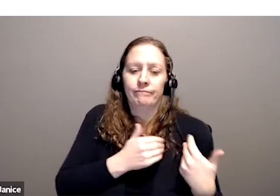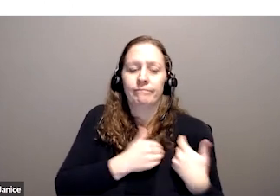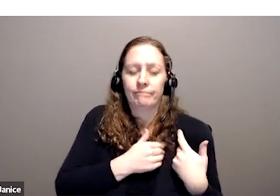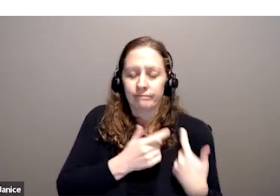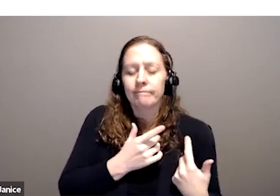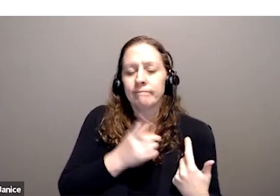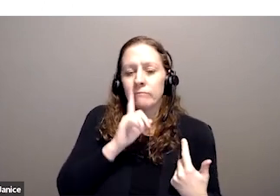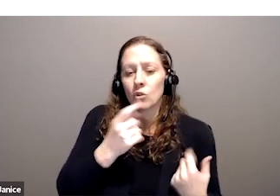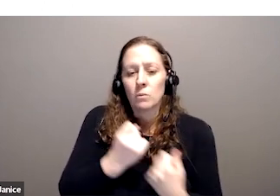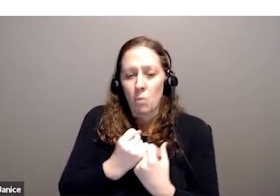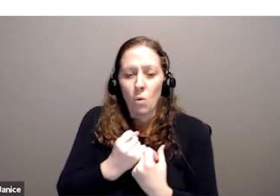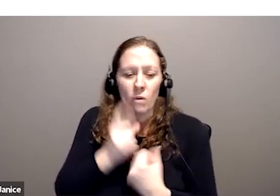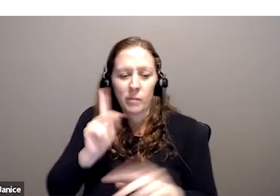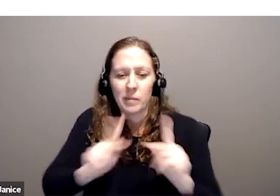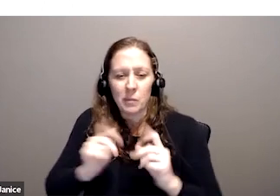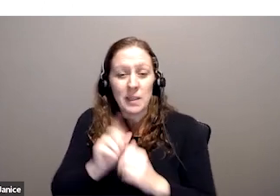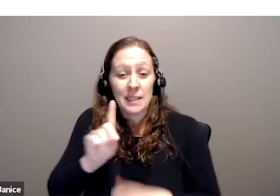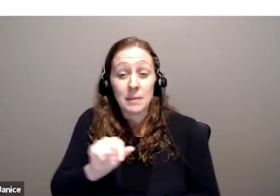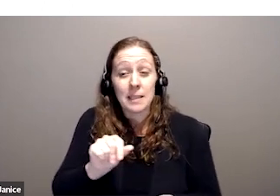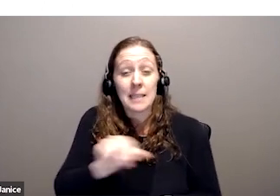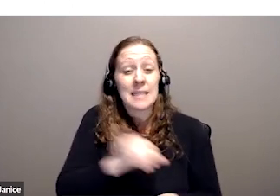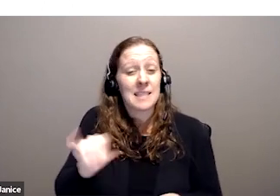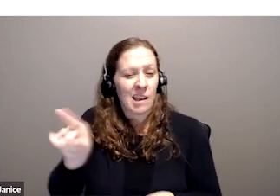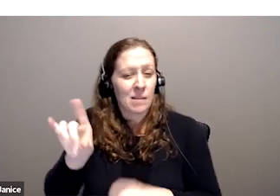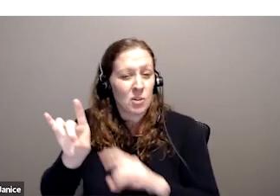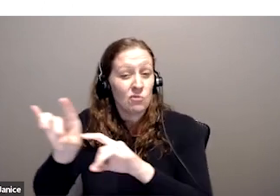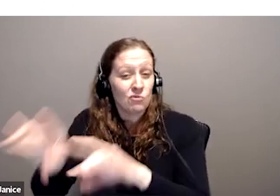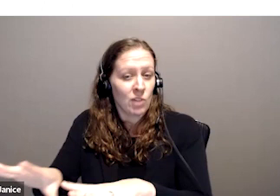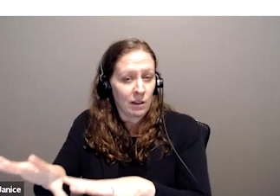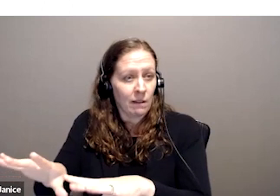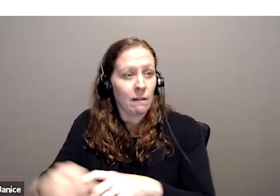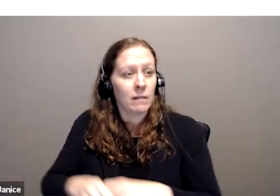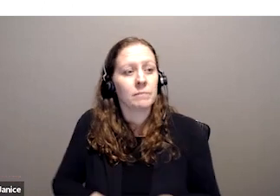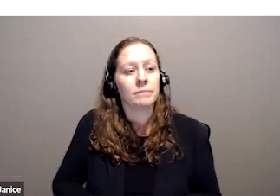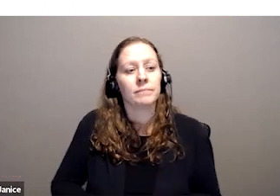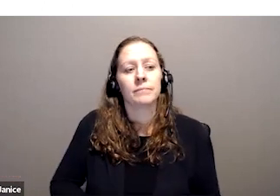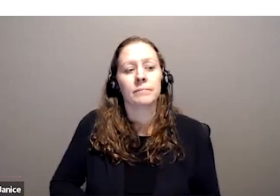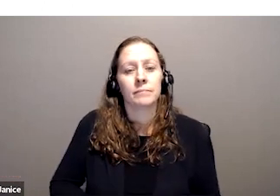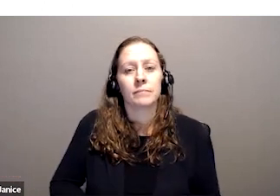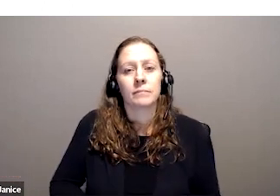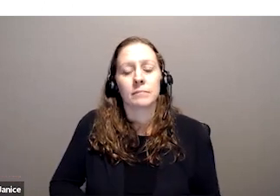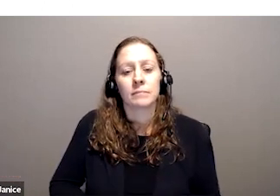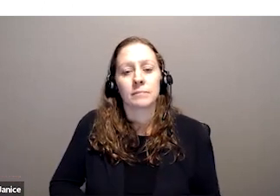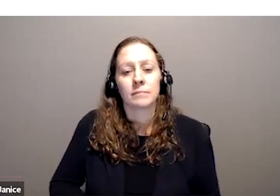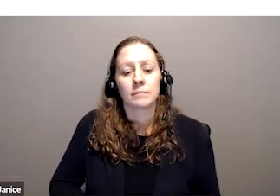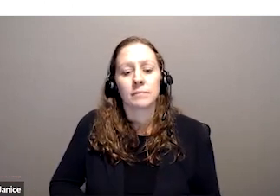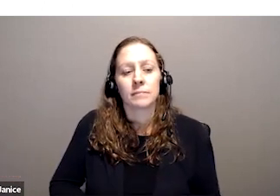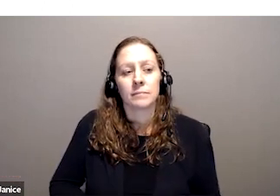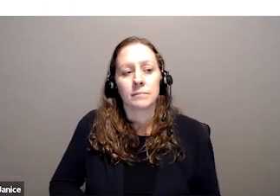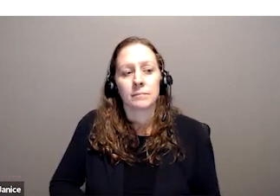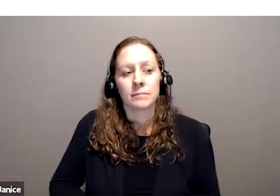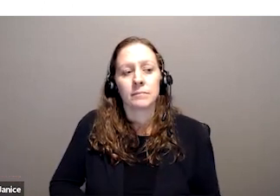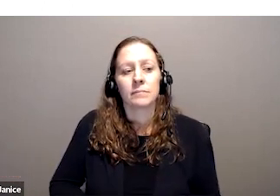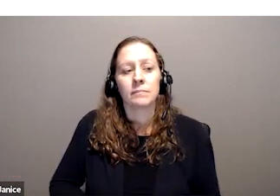like that was the case in Australia. But it does highlight that in this